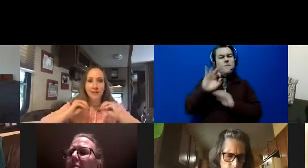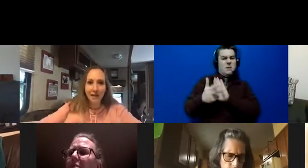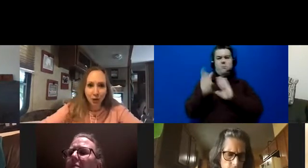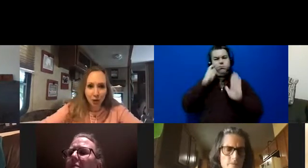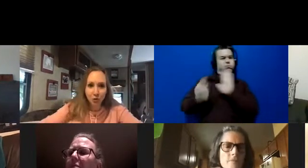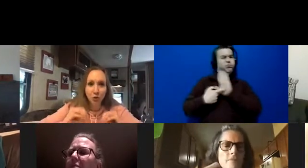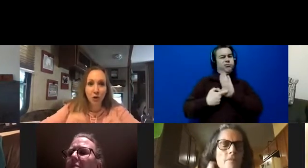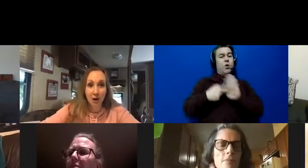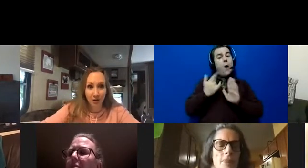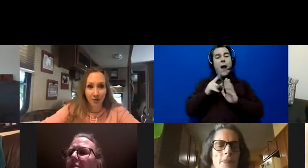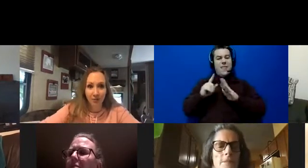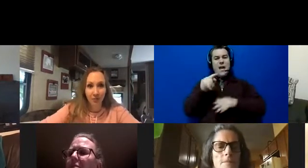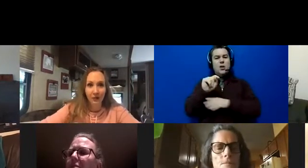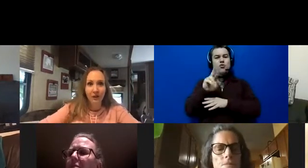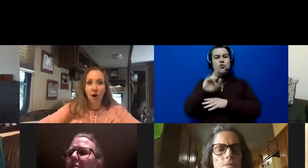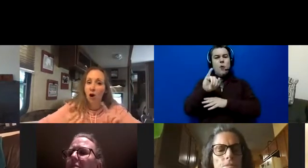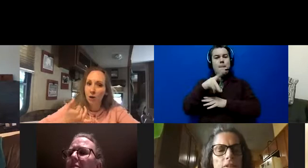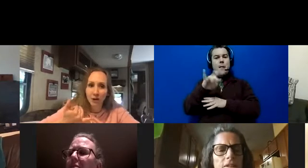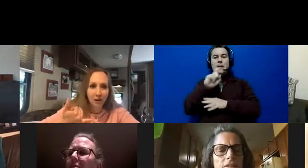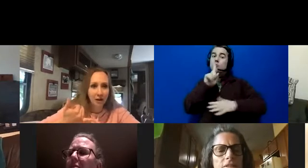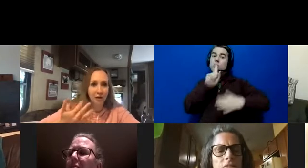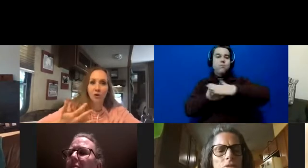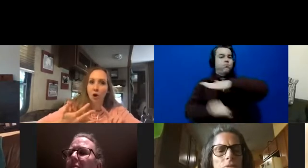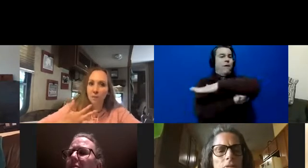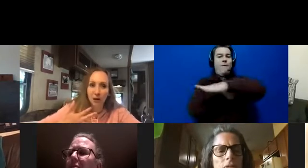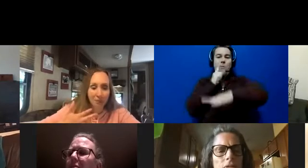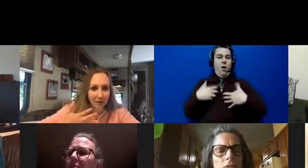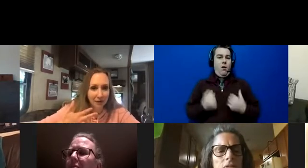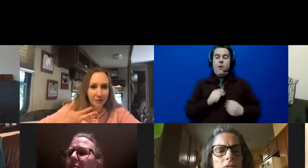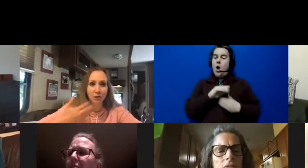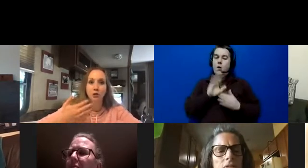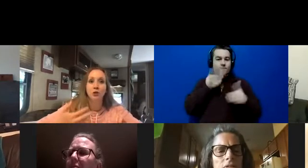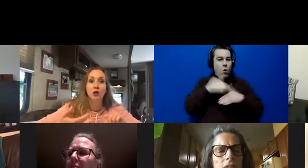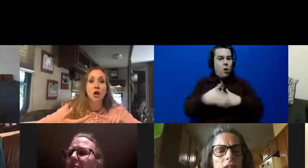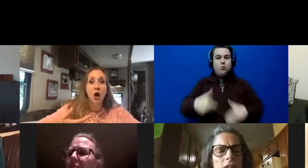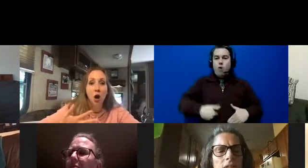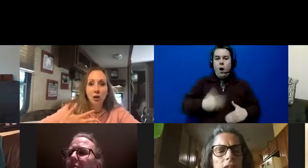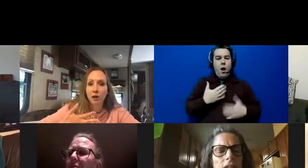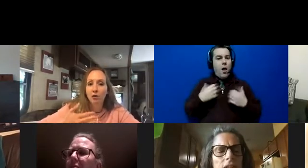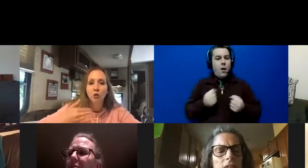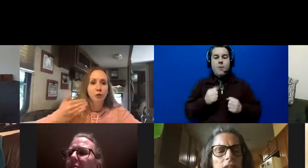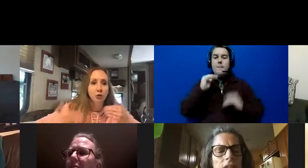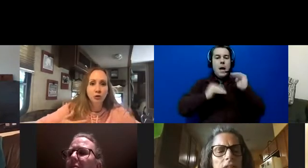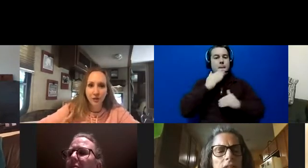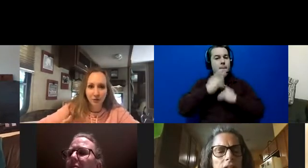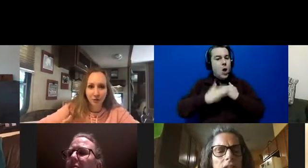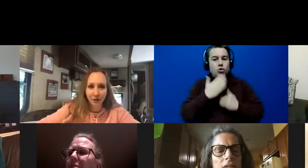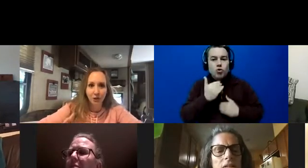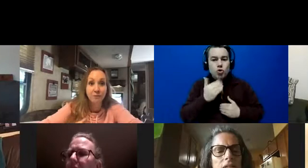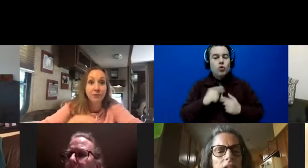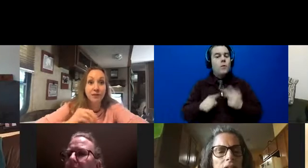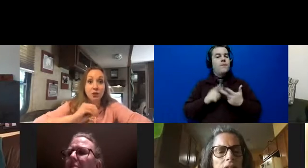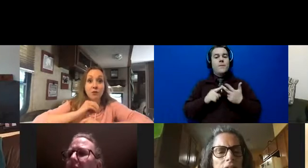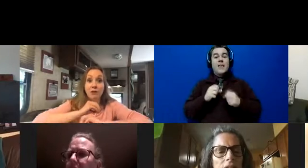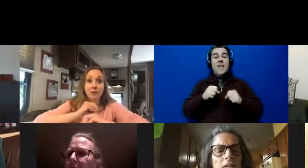foundational to our health. All about gut health. All about balancing blood sugar. All about reducing inflammation.